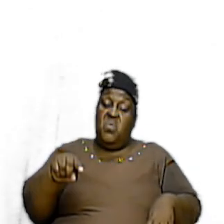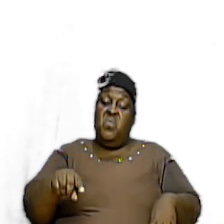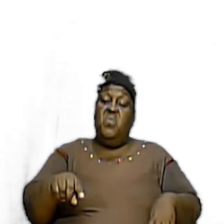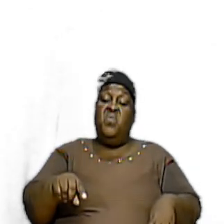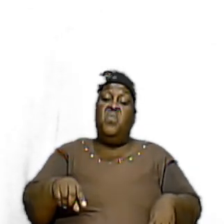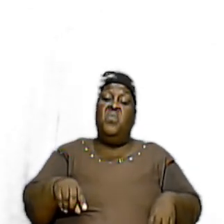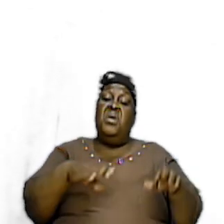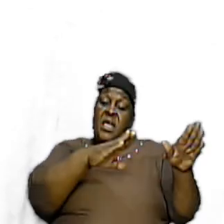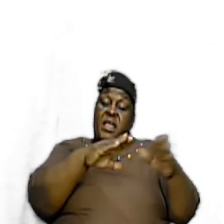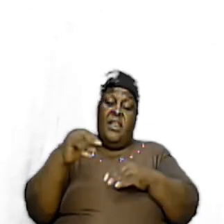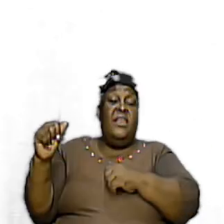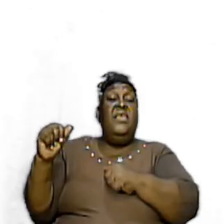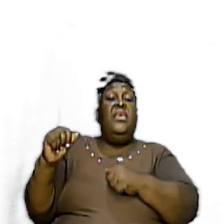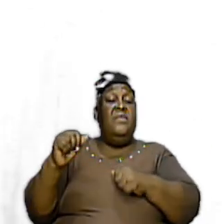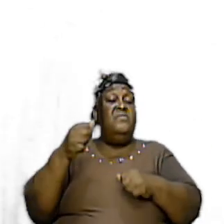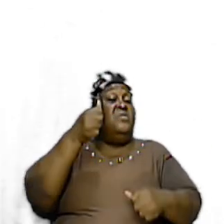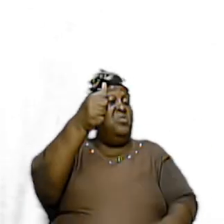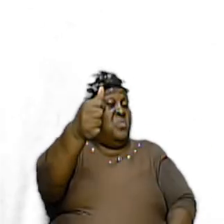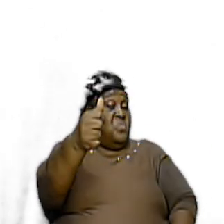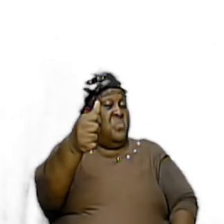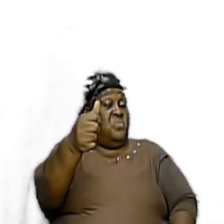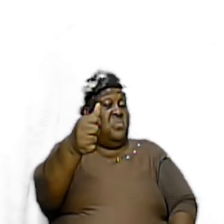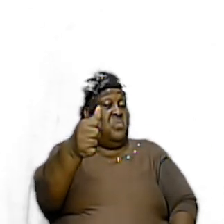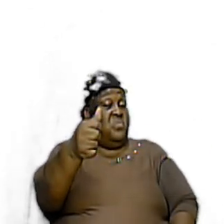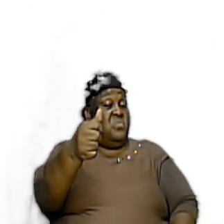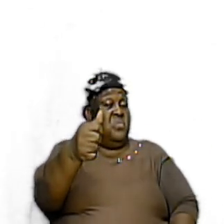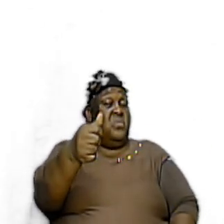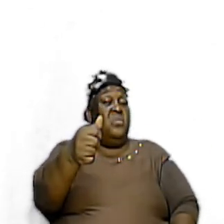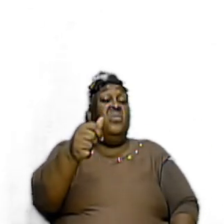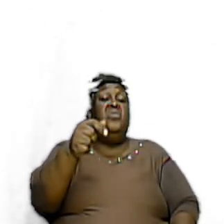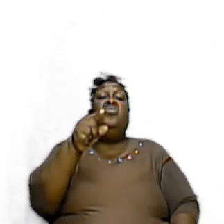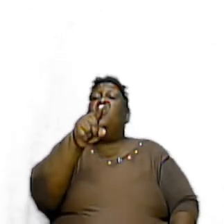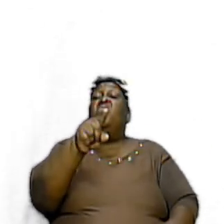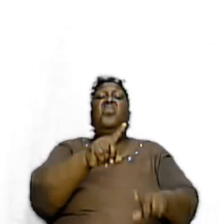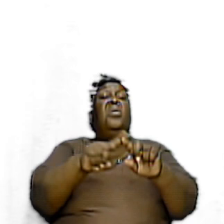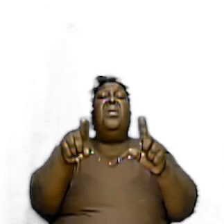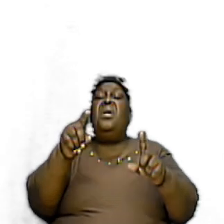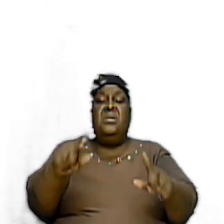Yourself You cannot Survive